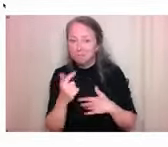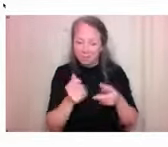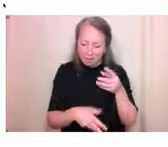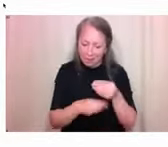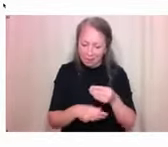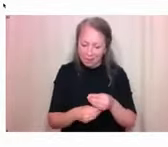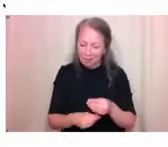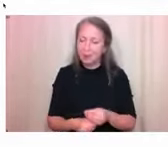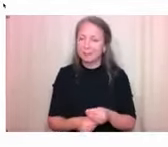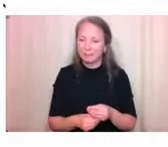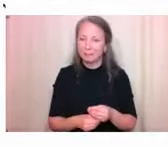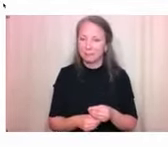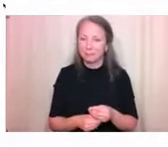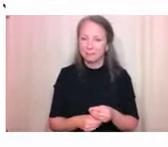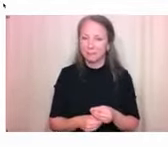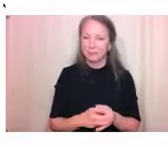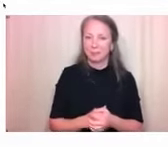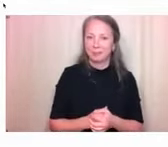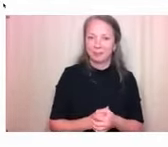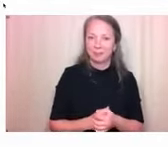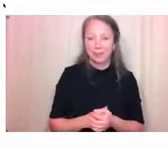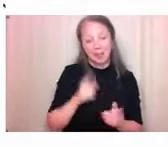into the foreseeable future.